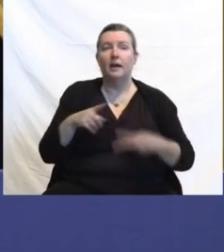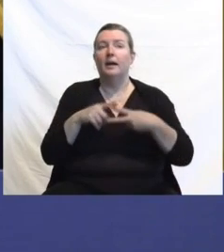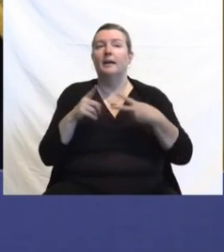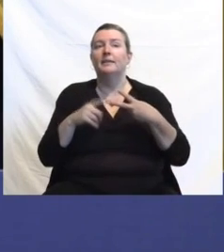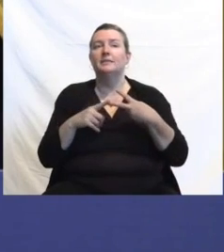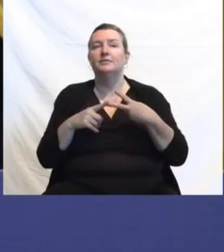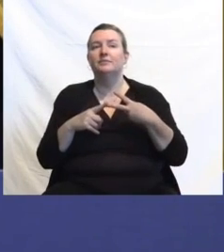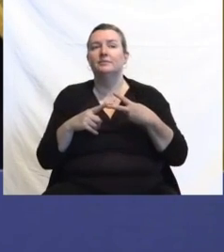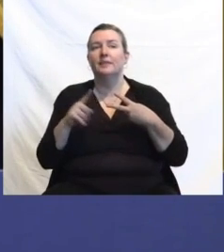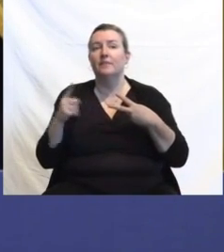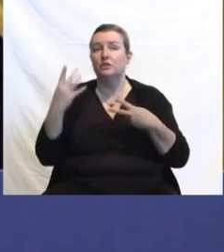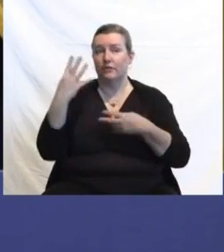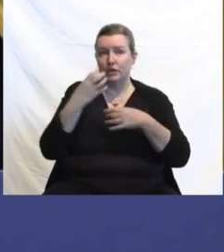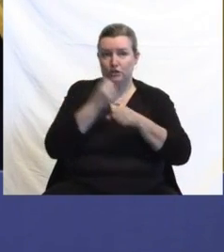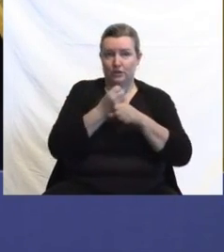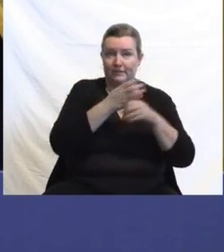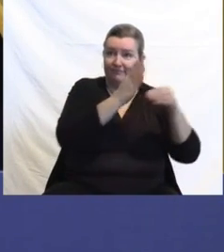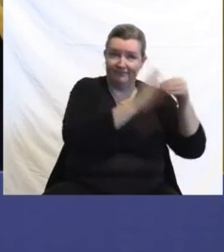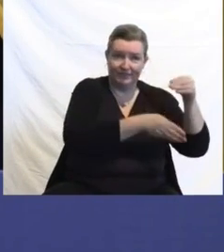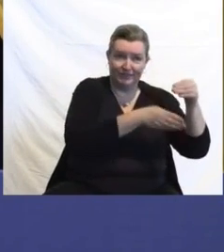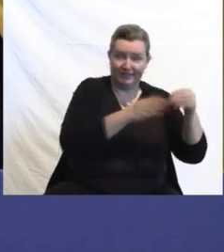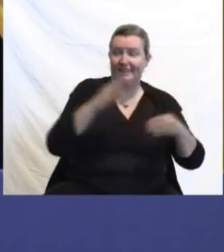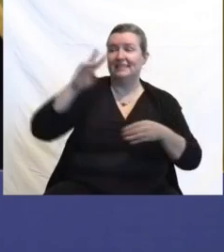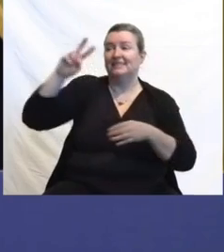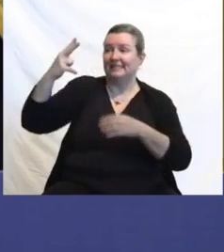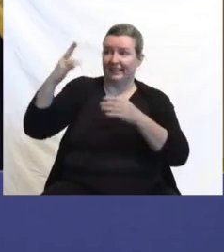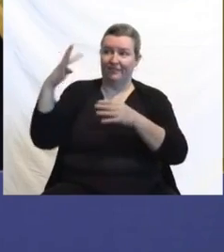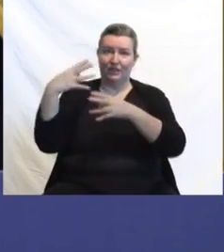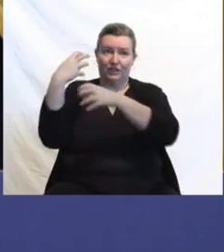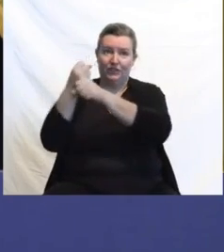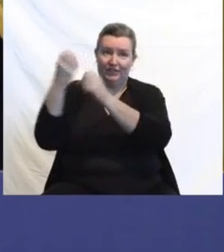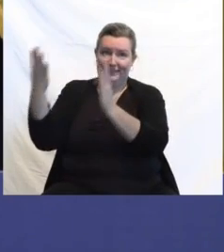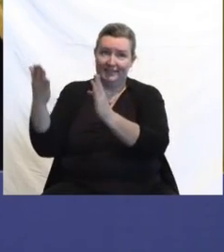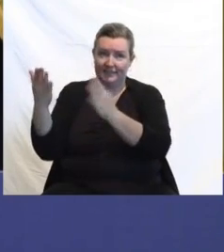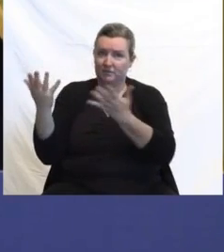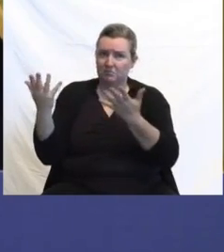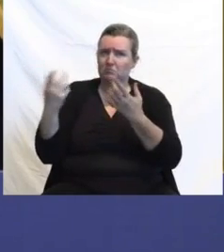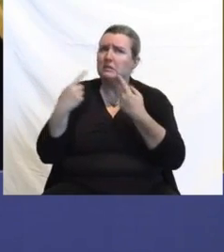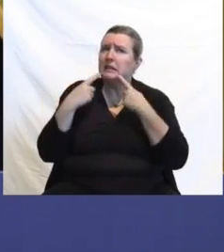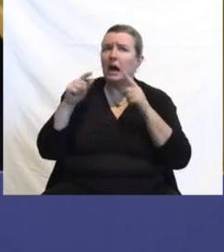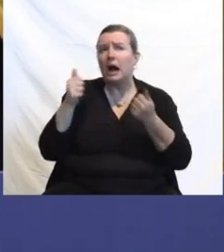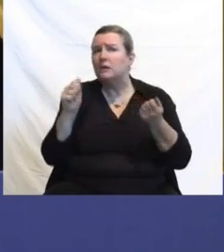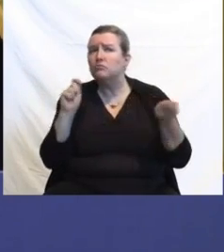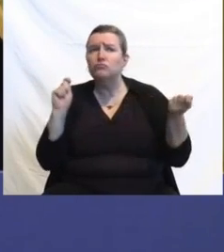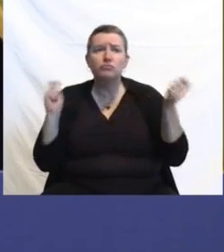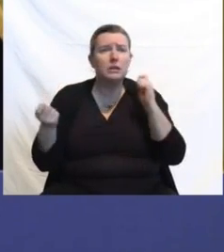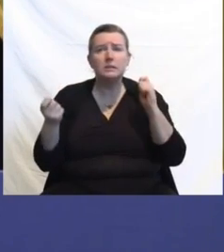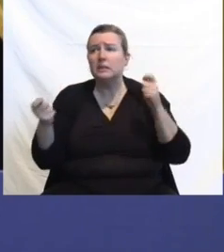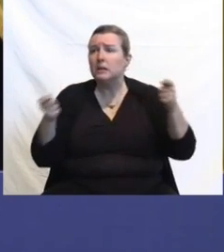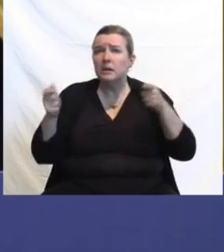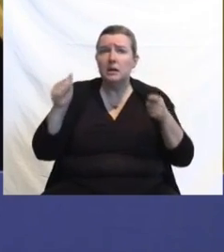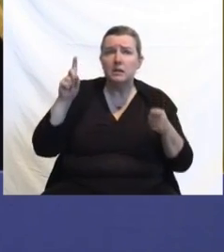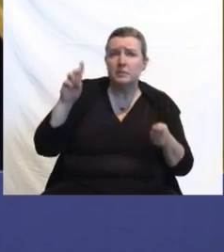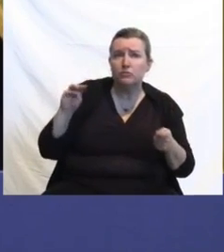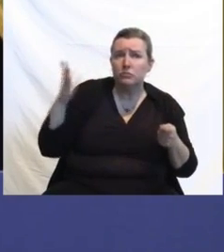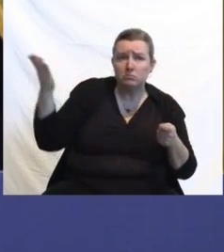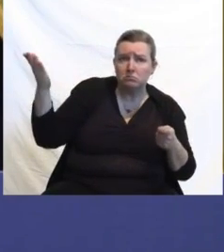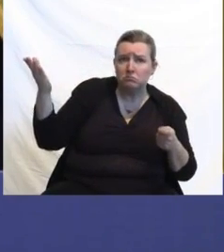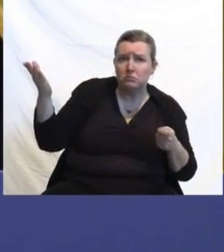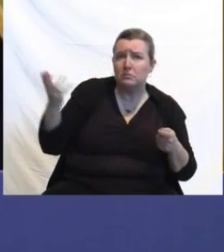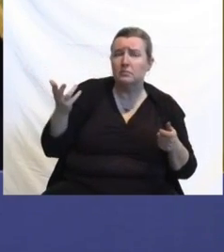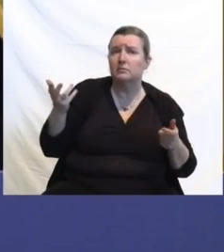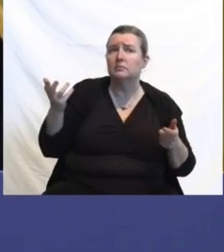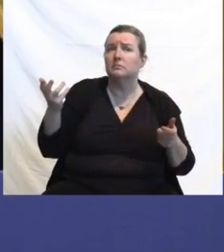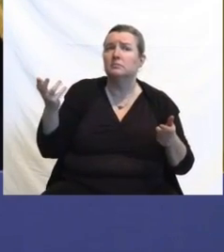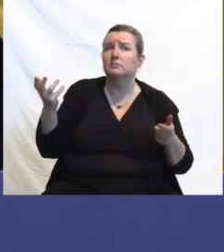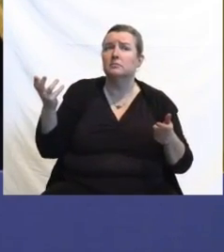term, what is your timeline for announcing any changes to your administration? And then finally, soon-to-be Senate Majority Leader Teresa Ruiz said